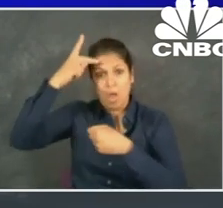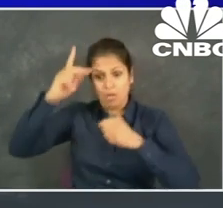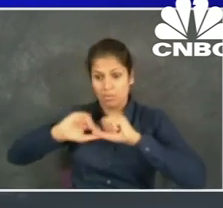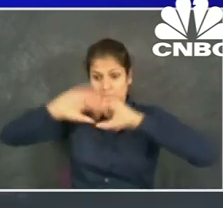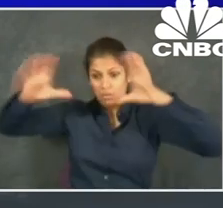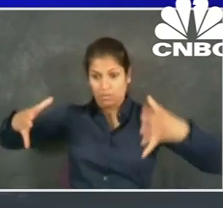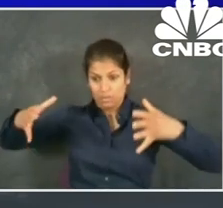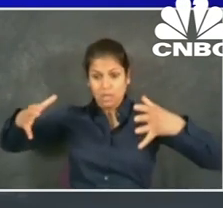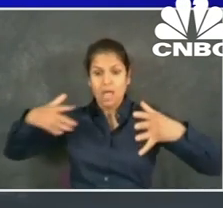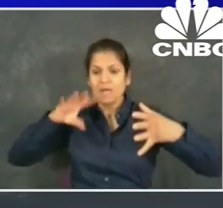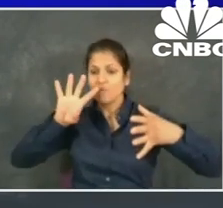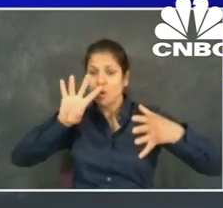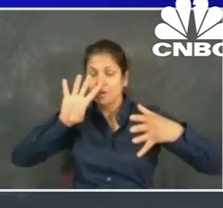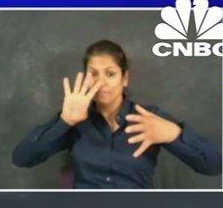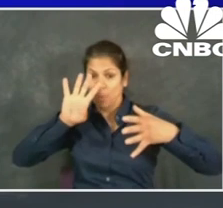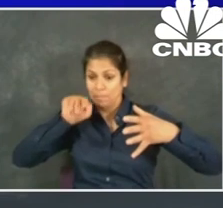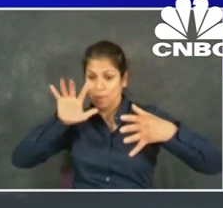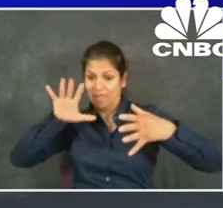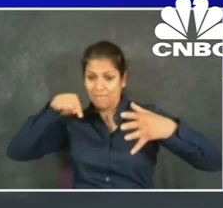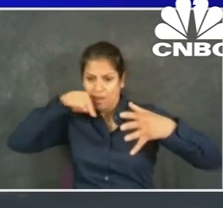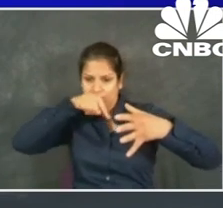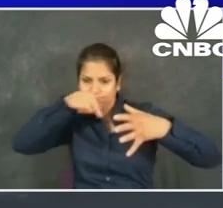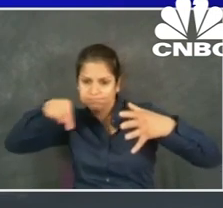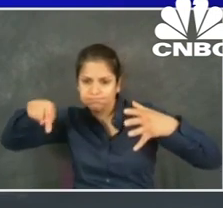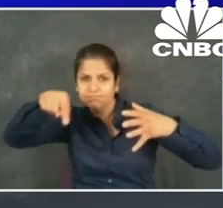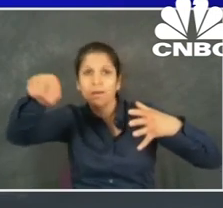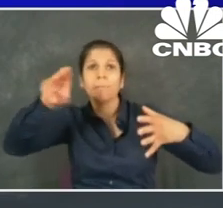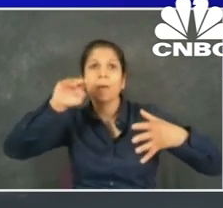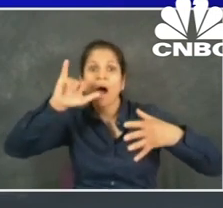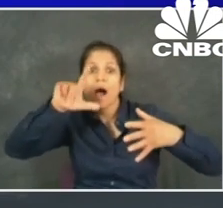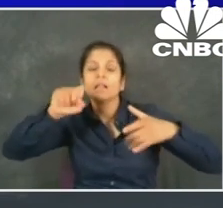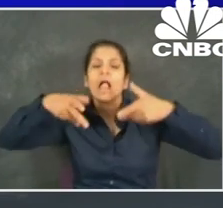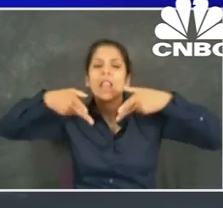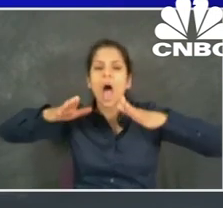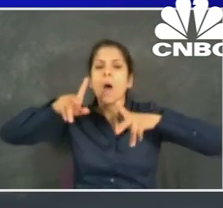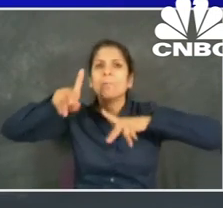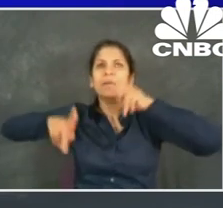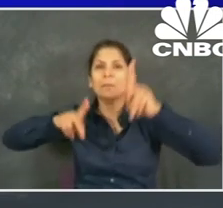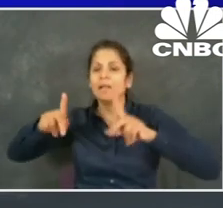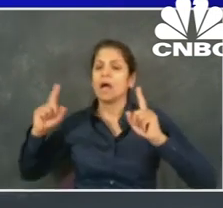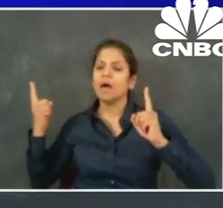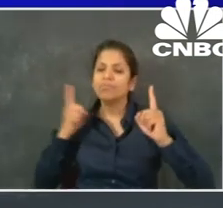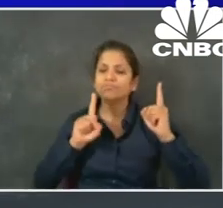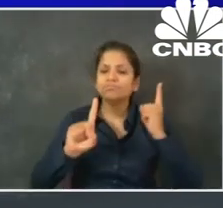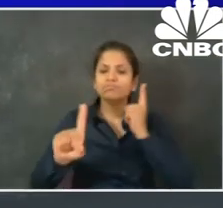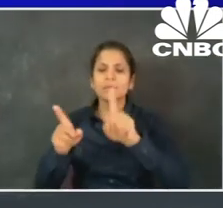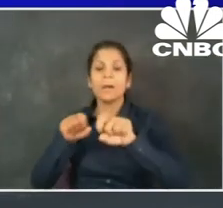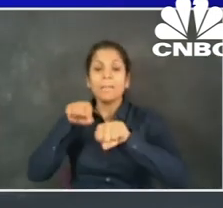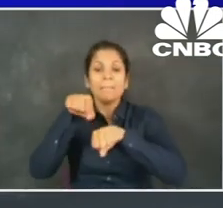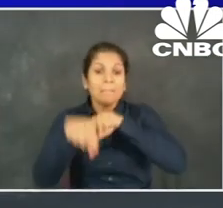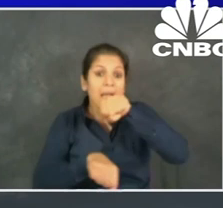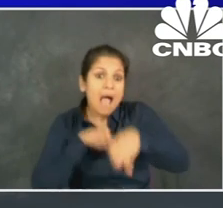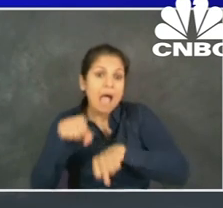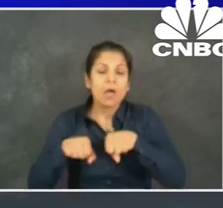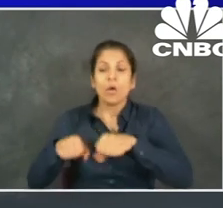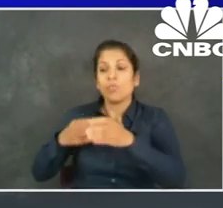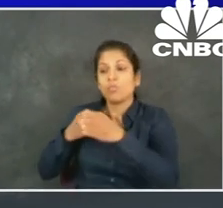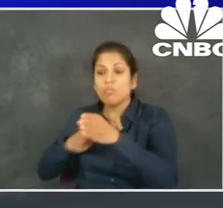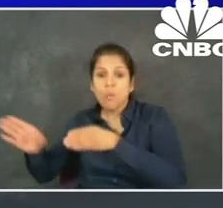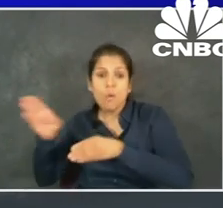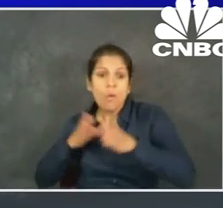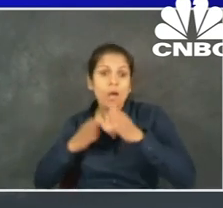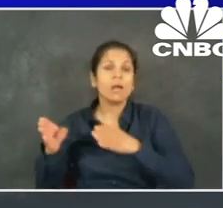4.5 miles, and that's made up of Callahan Kelly Park, Forest Hill Park, Fort Tryon Park,